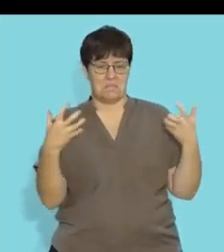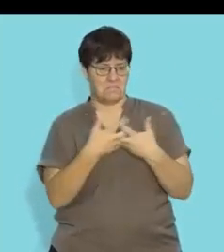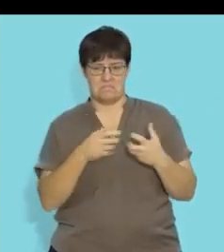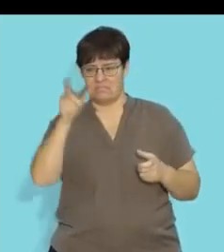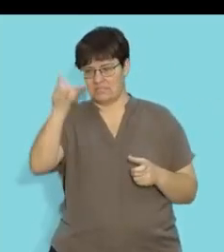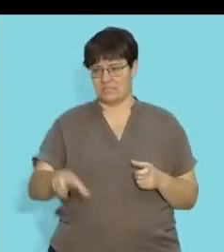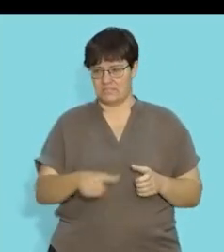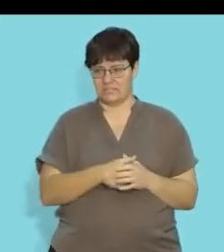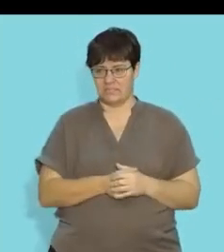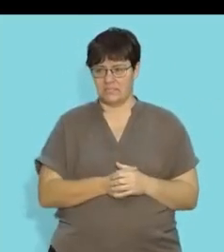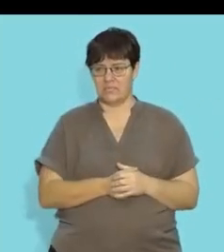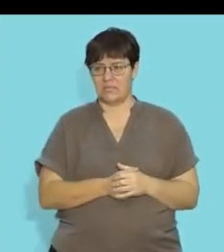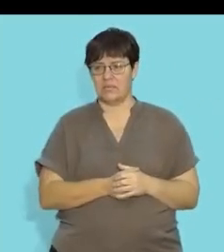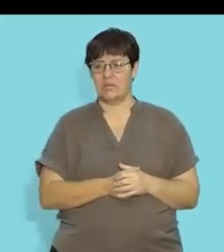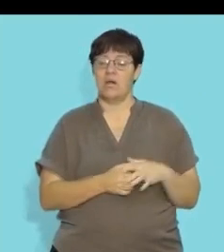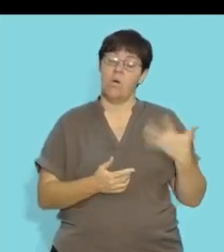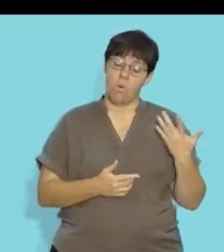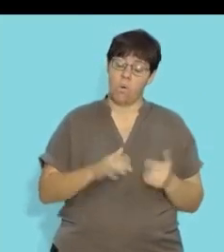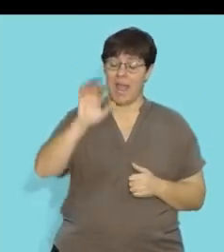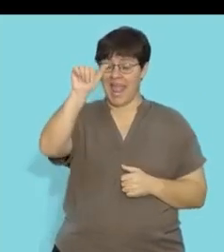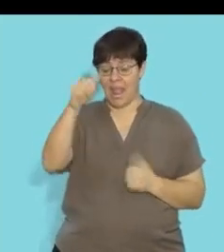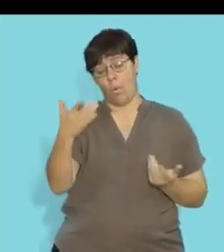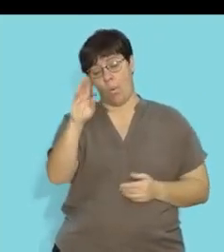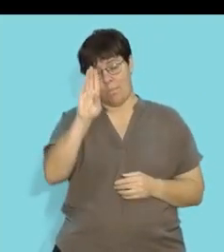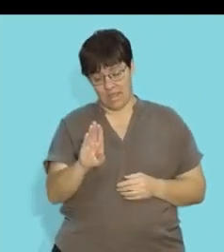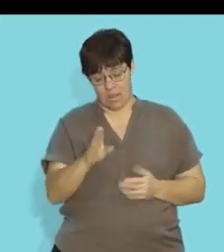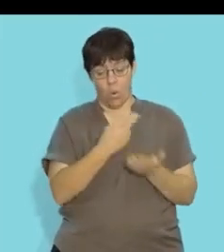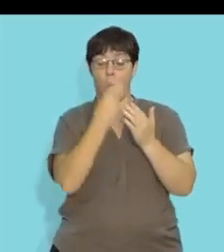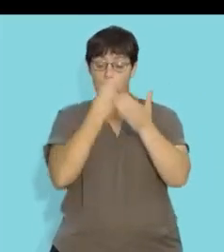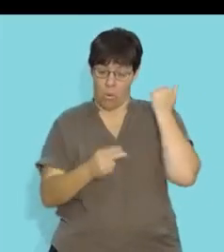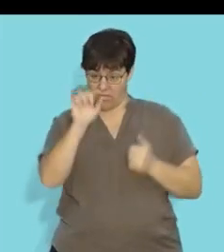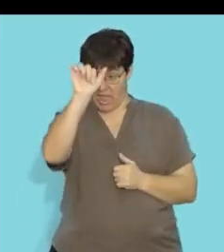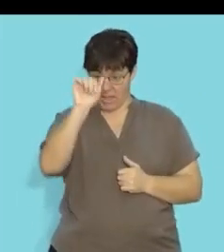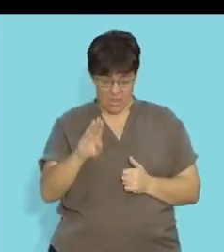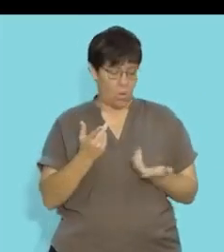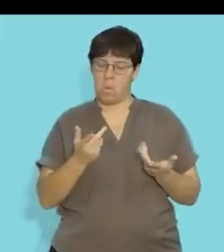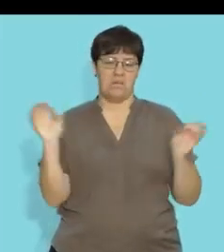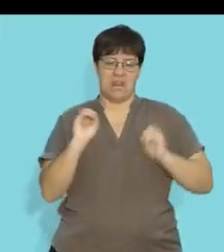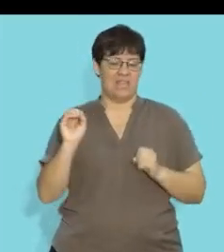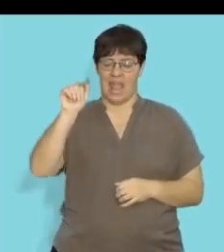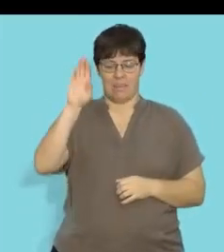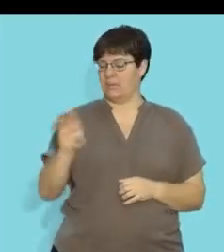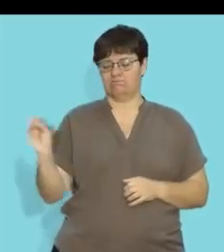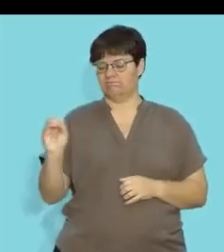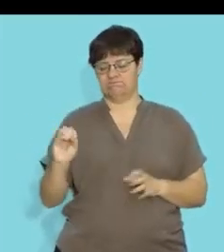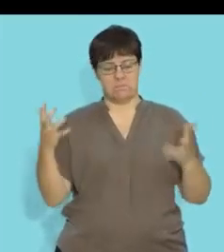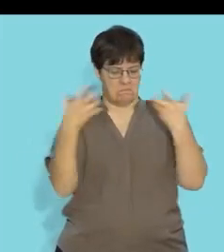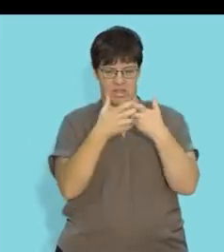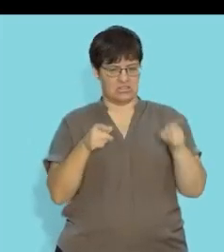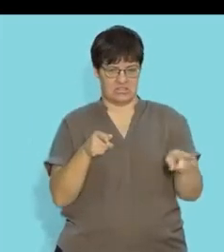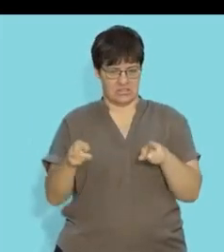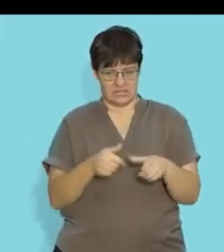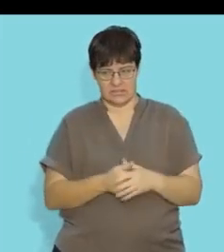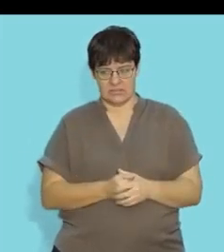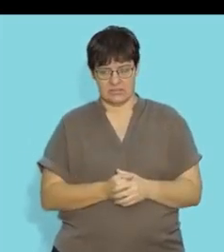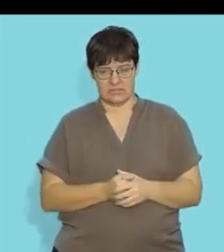right a only b only both a and b or none next to the question number so